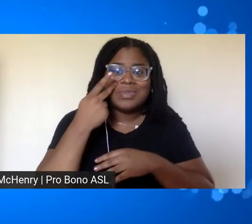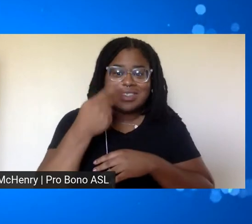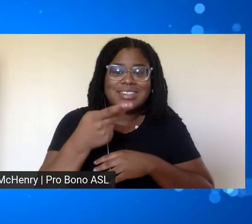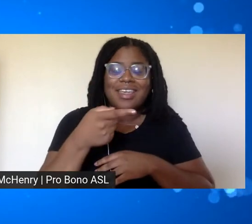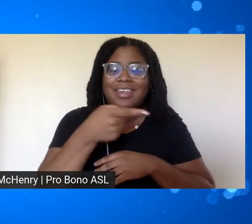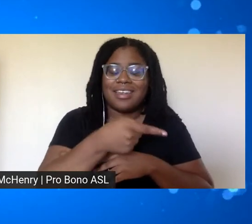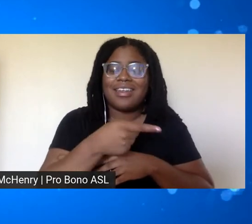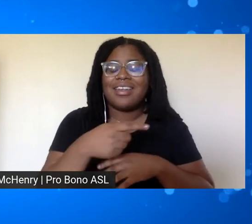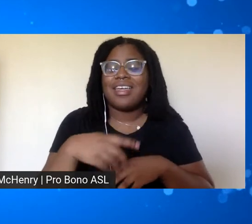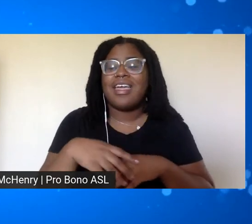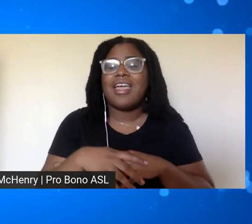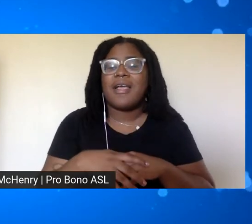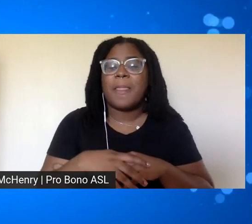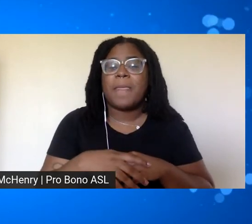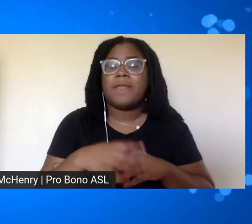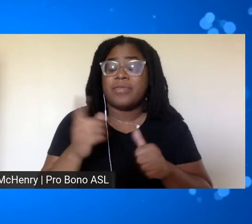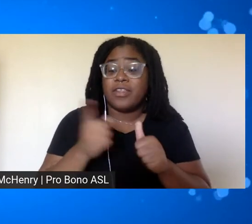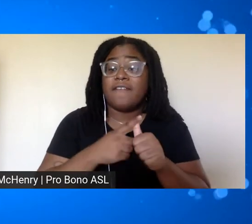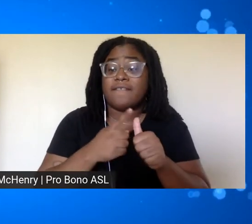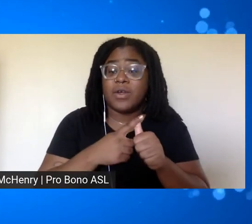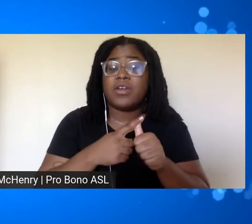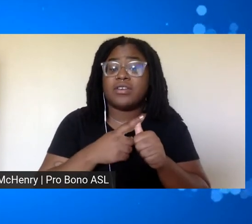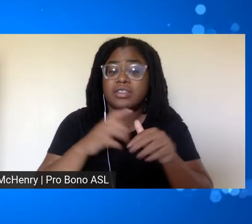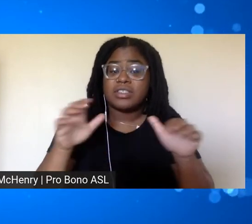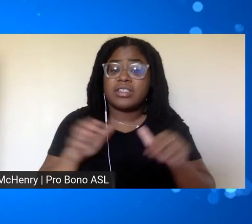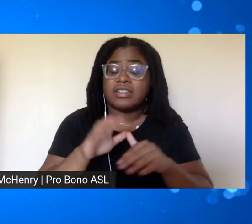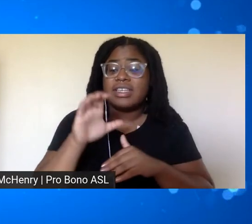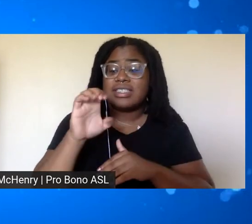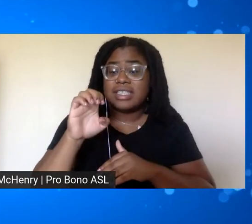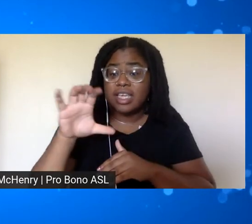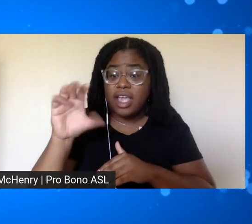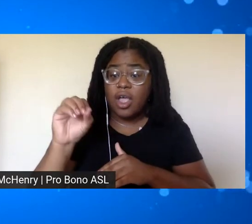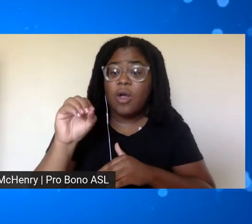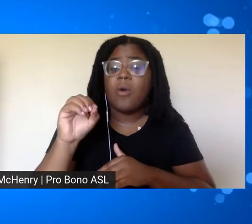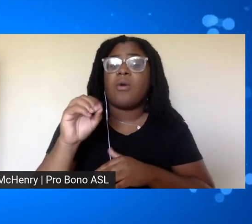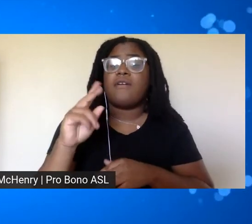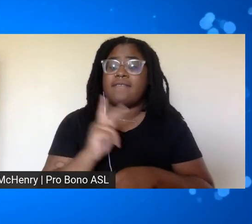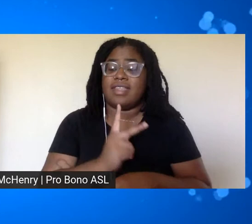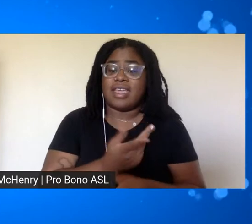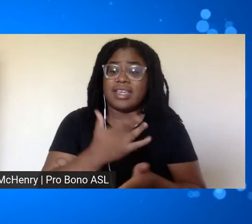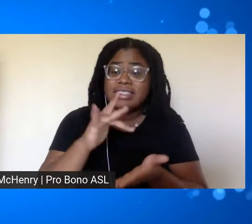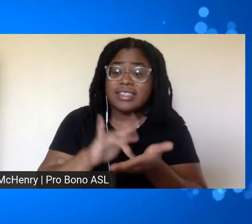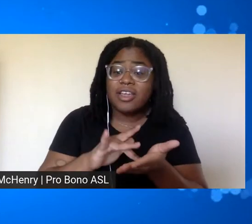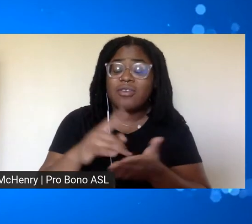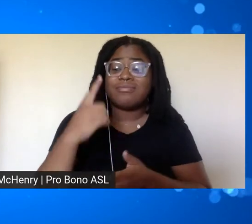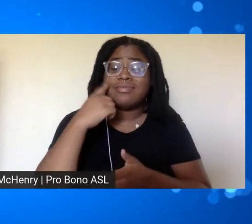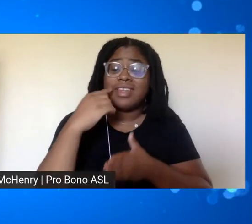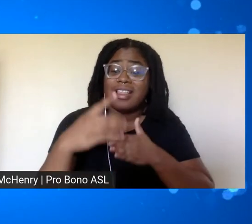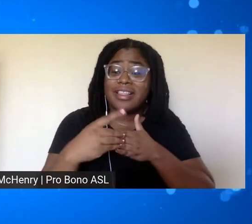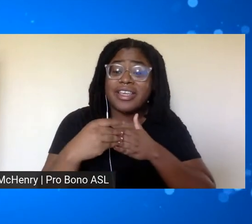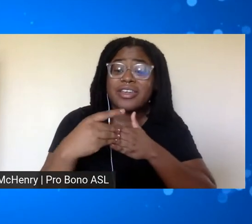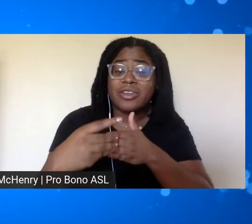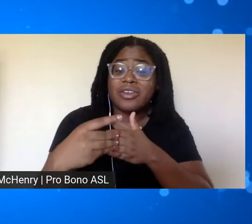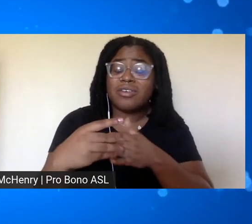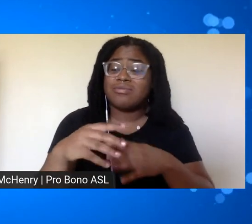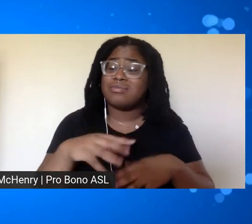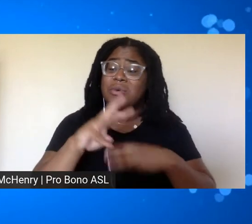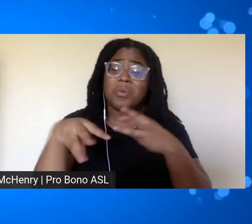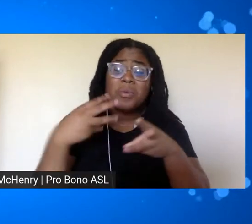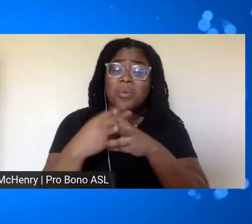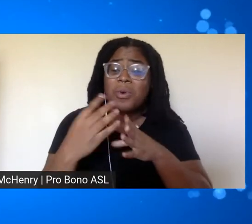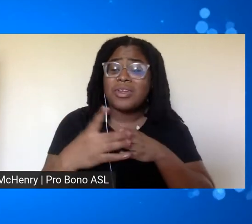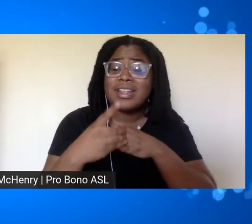first segment with ambassador young the ceo of the king center orator leader thought leader world leader